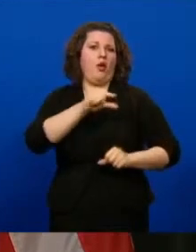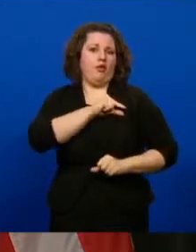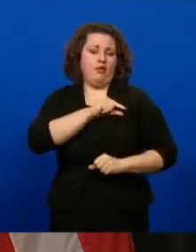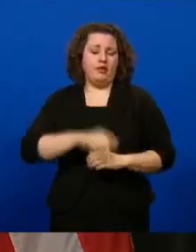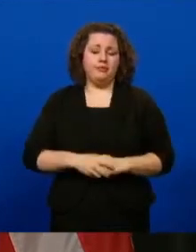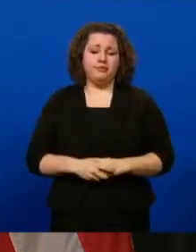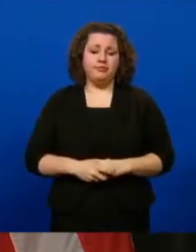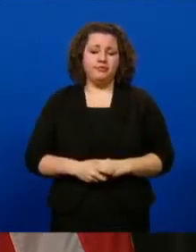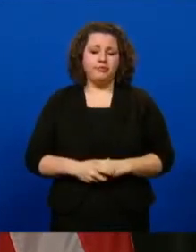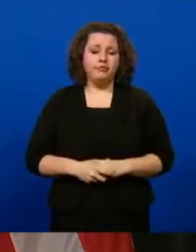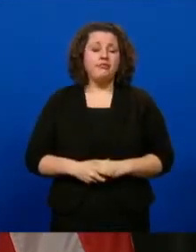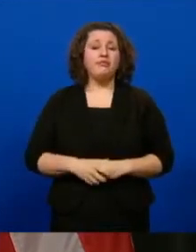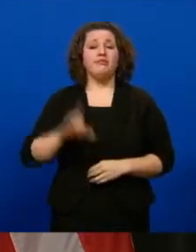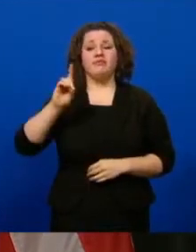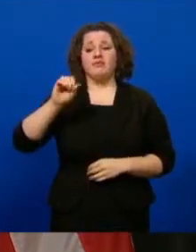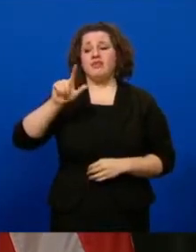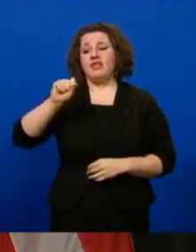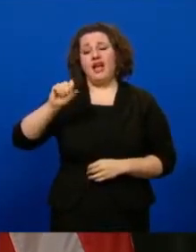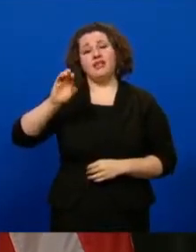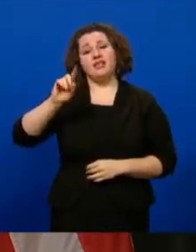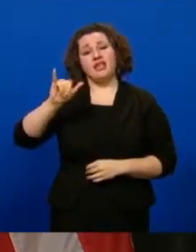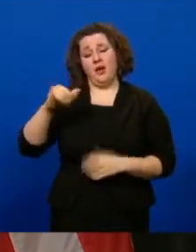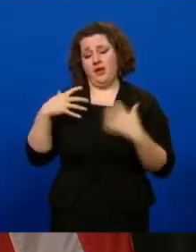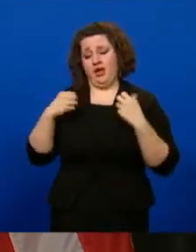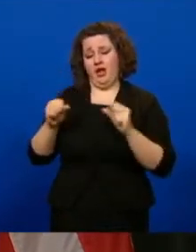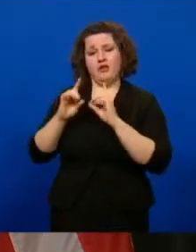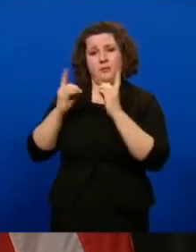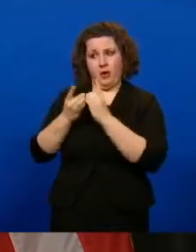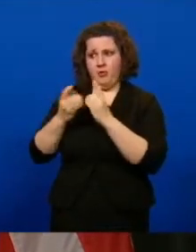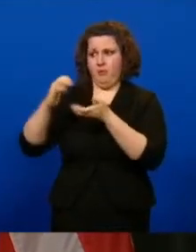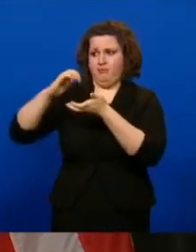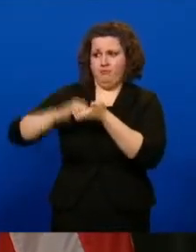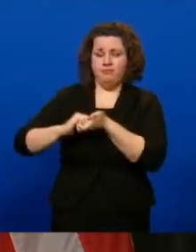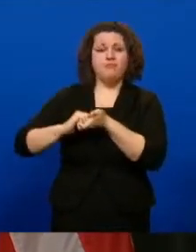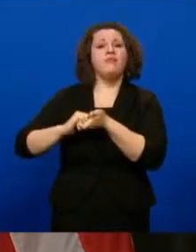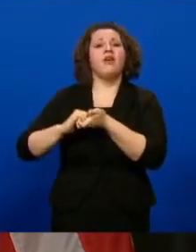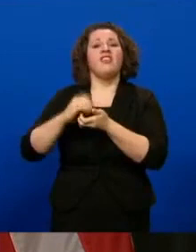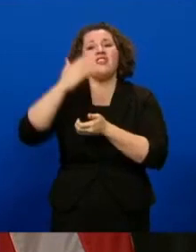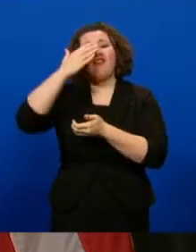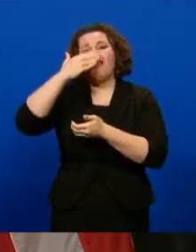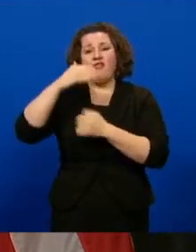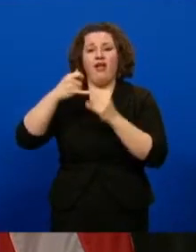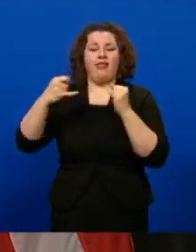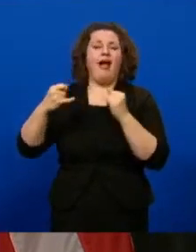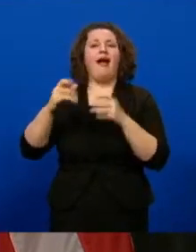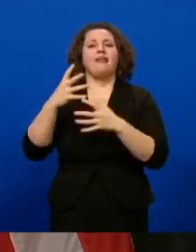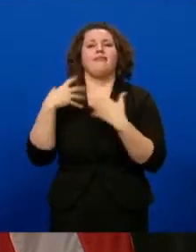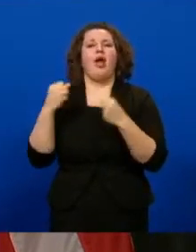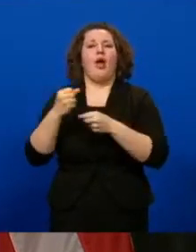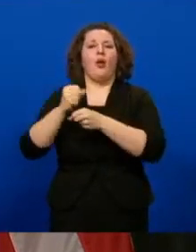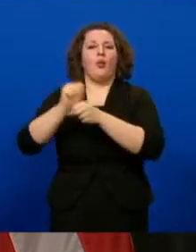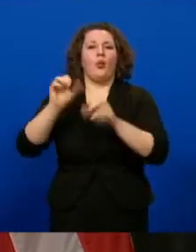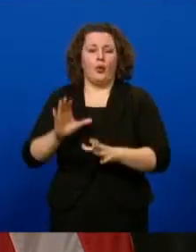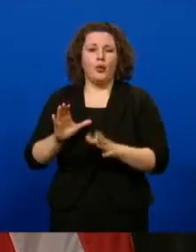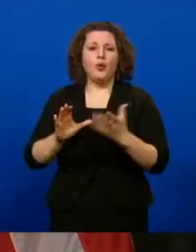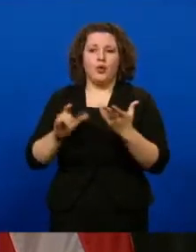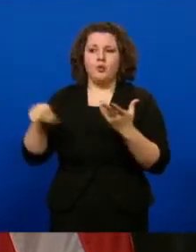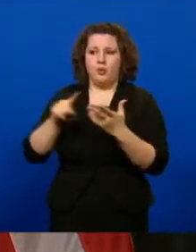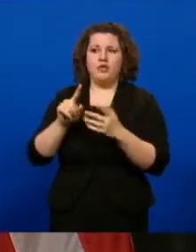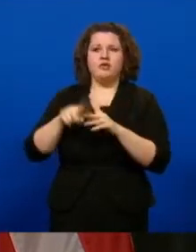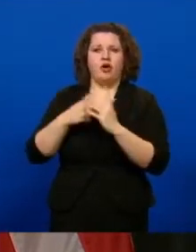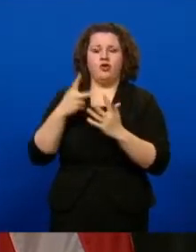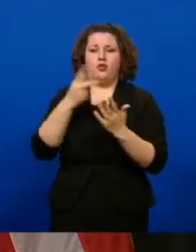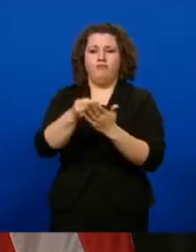In partnership with Dallas County Health Department, we began vaccinating the frontline health workers at two of our Hy-Vee pharmacies at the end of December,